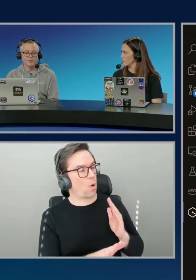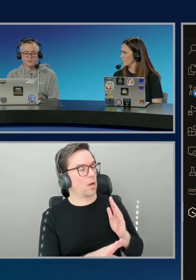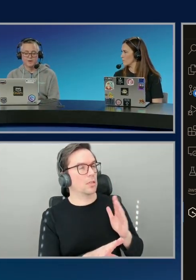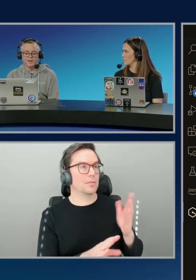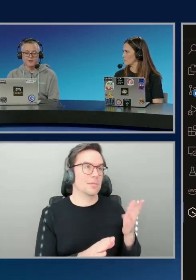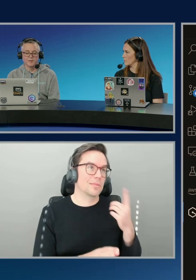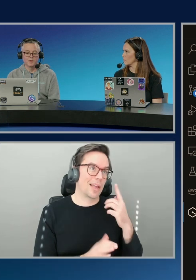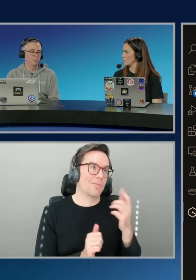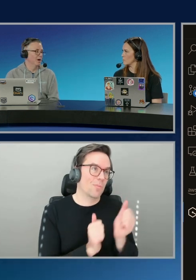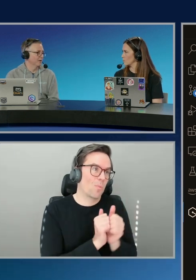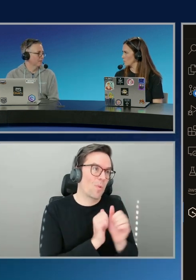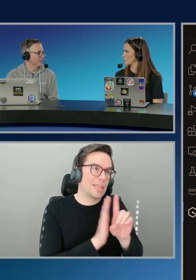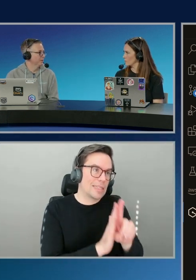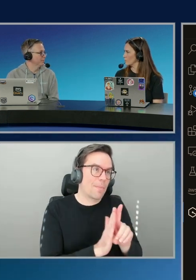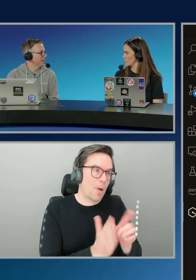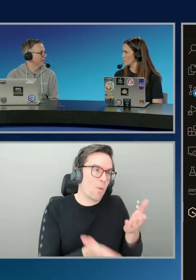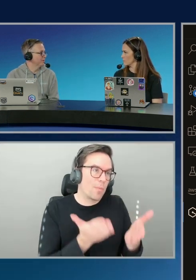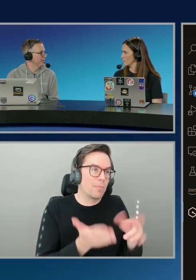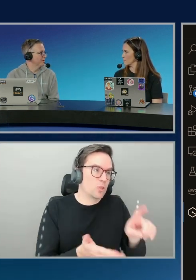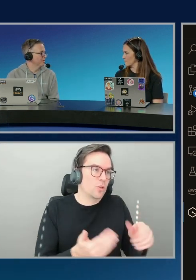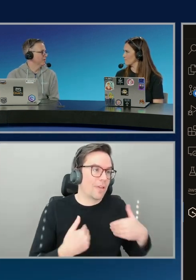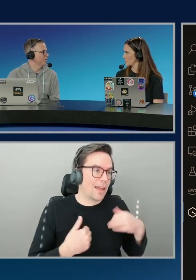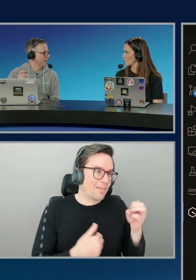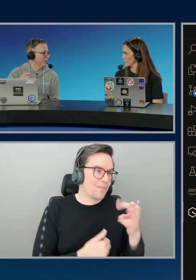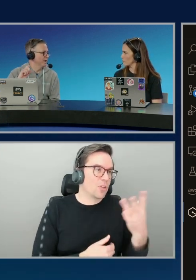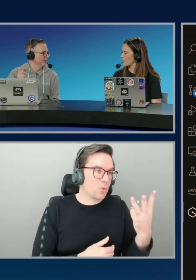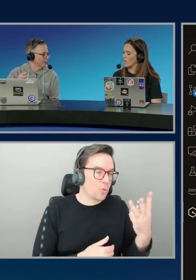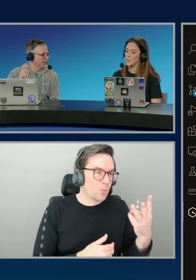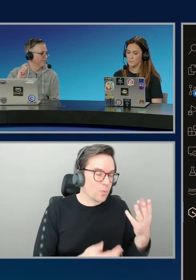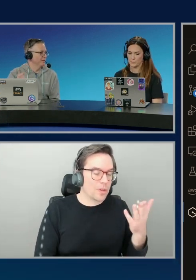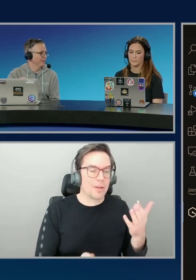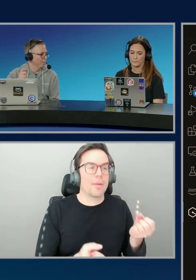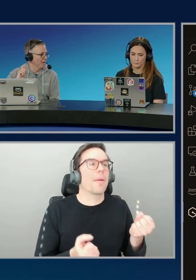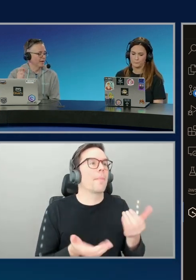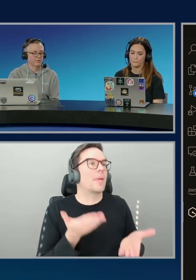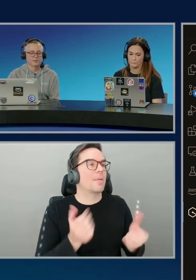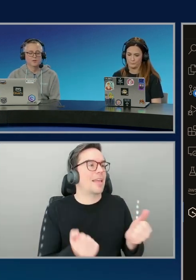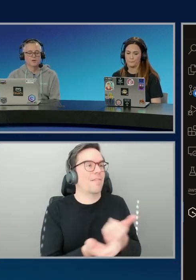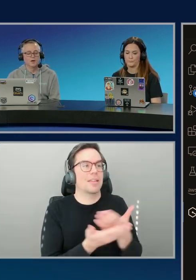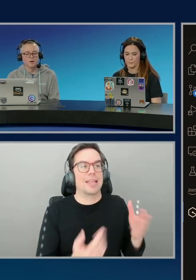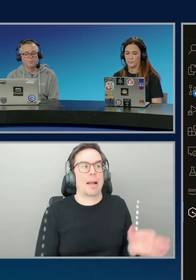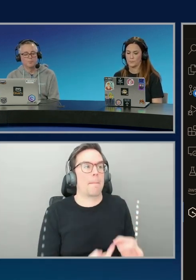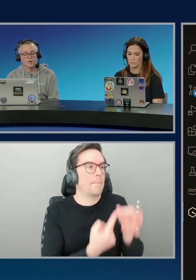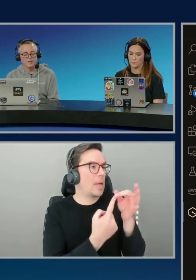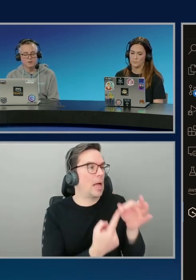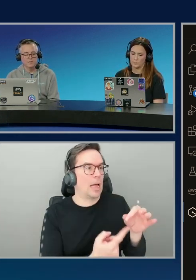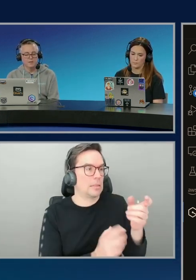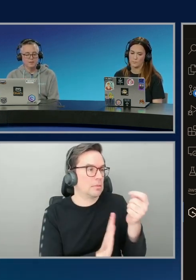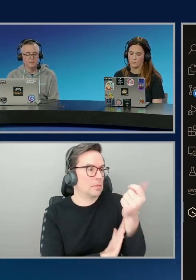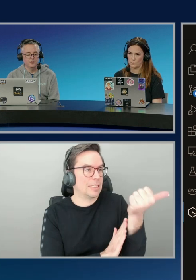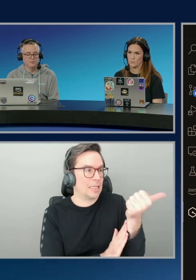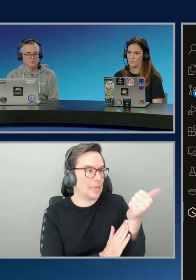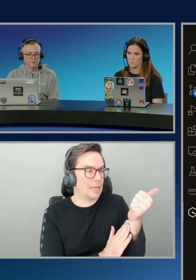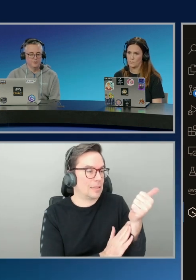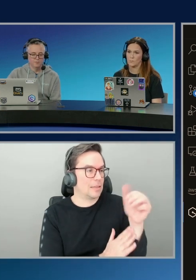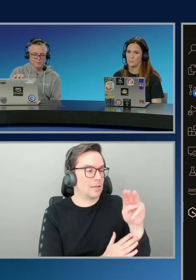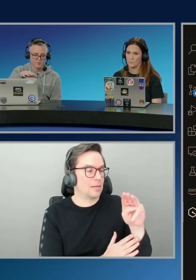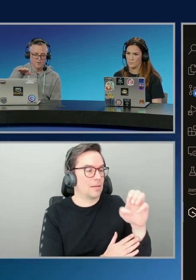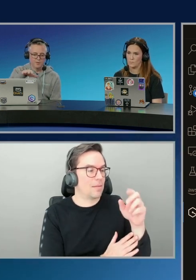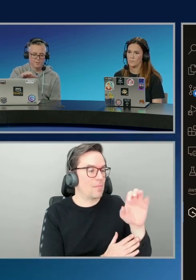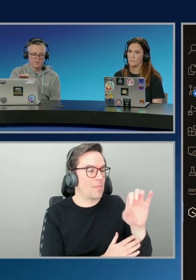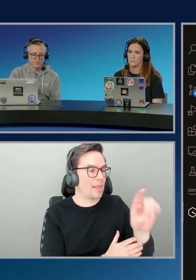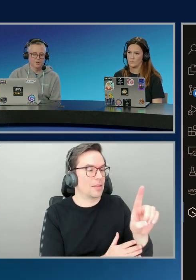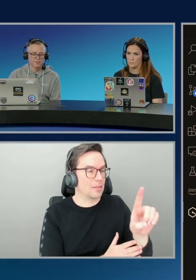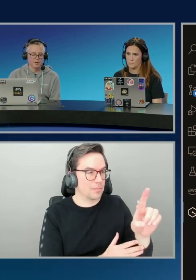Um, I probably should have had everything, but the delete methods so that you can see it just go in and kind of fill in the blanks. Um, but here it is, you can see